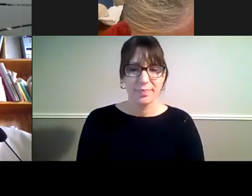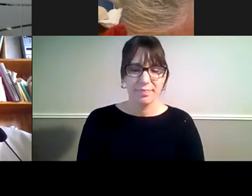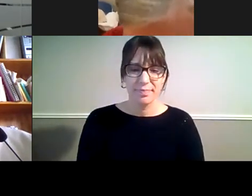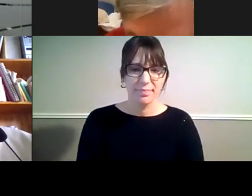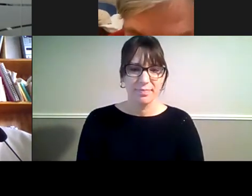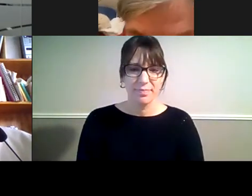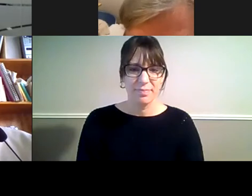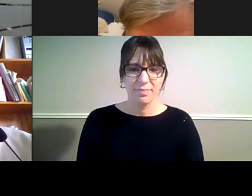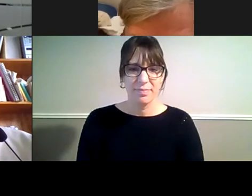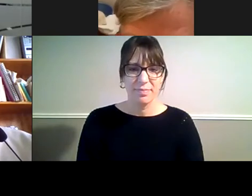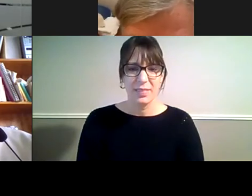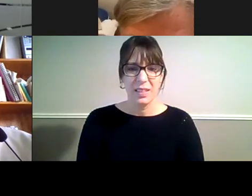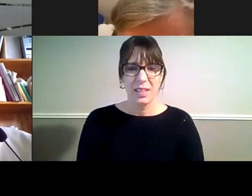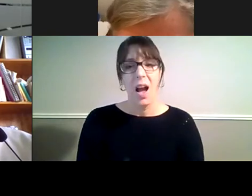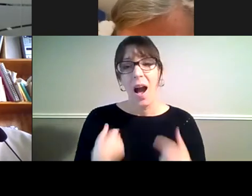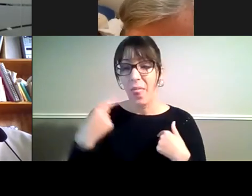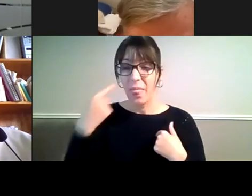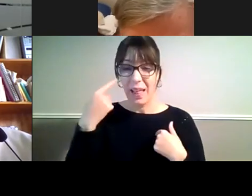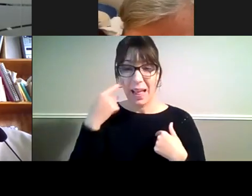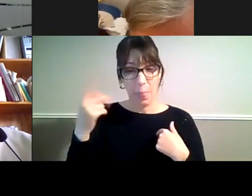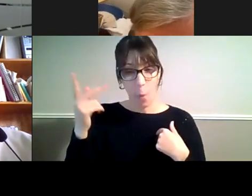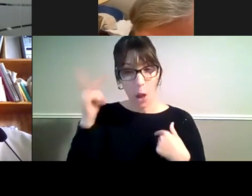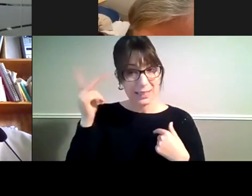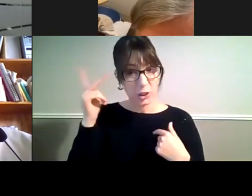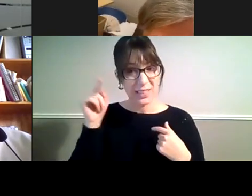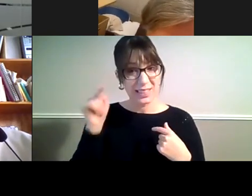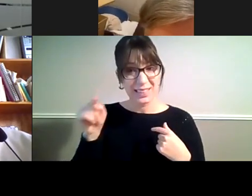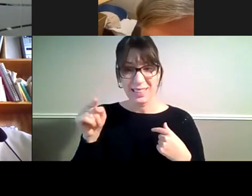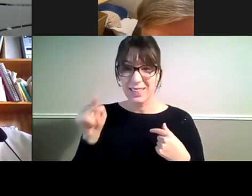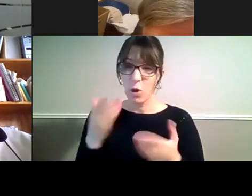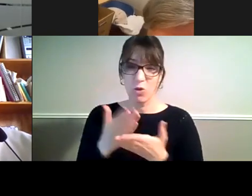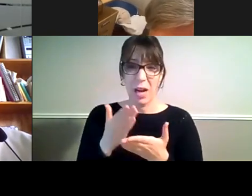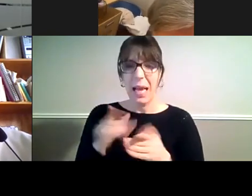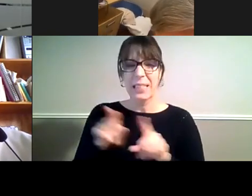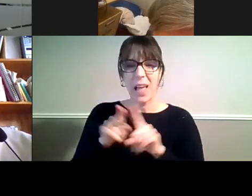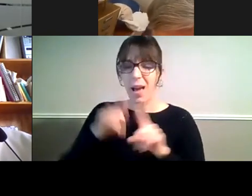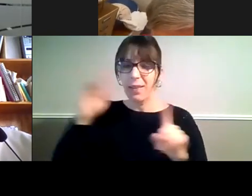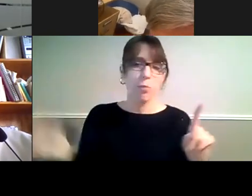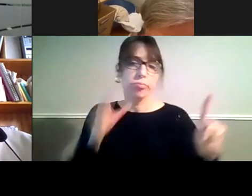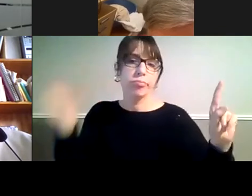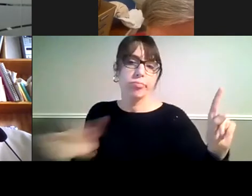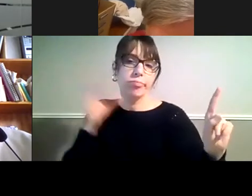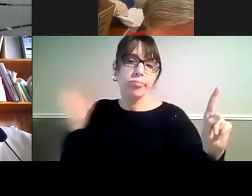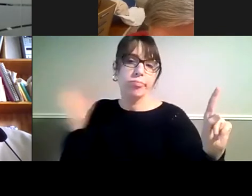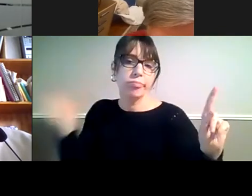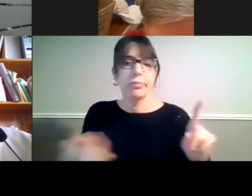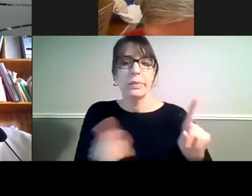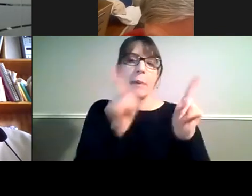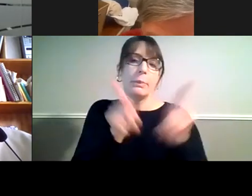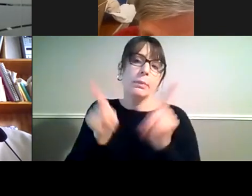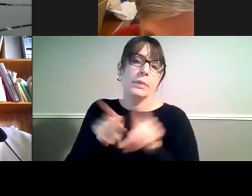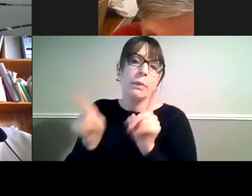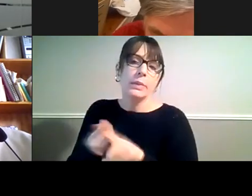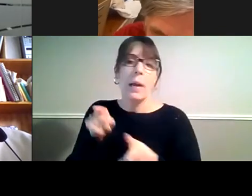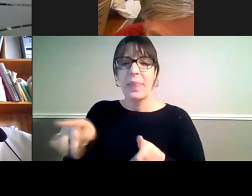I think our politicians come from factories these days, they don't come from community and I think